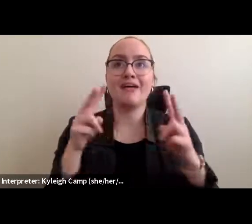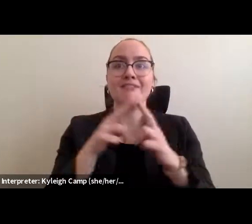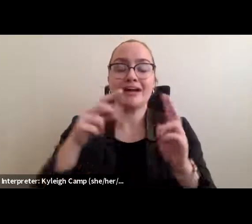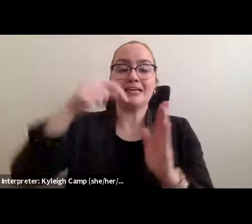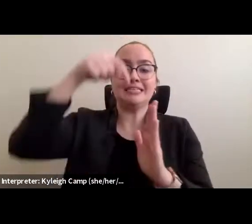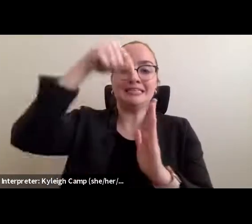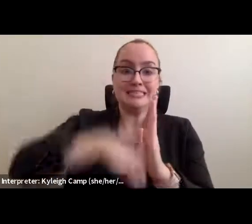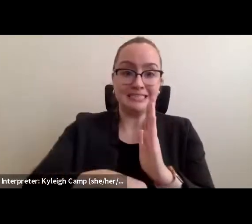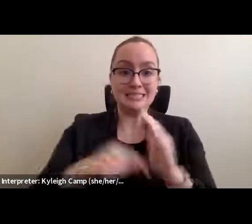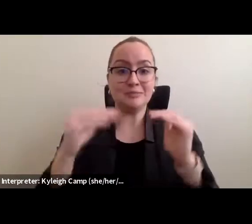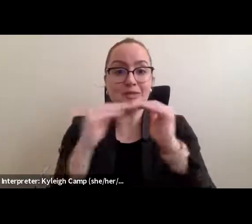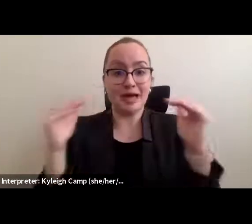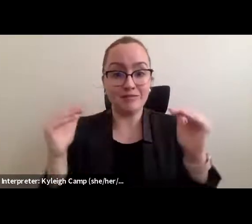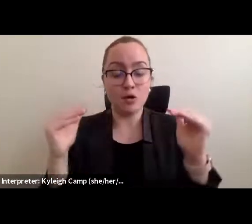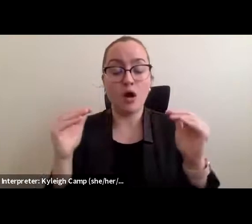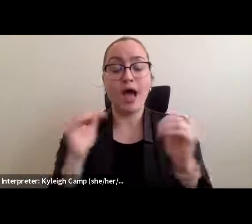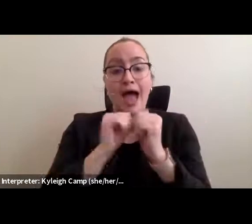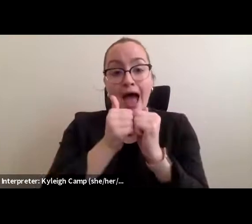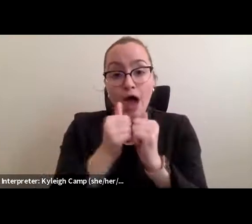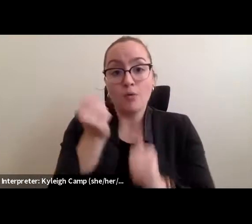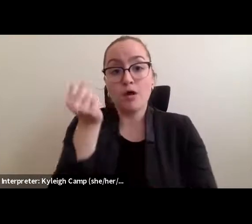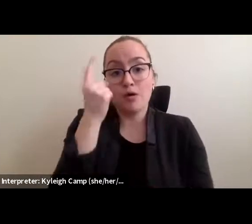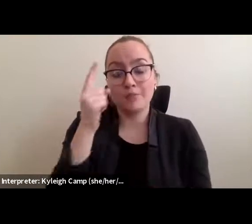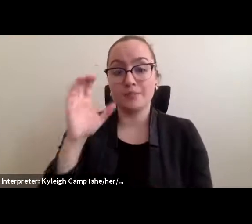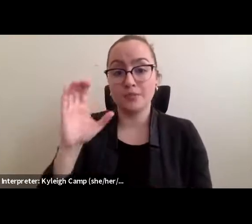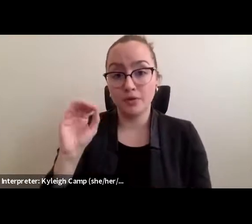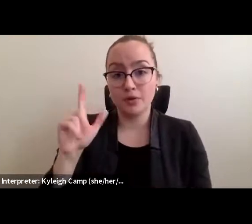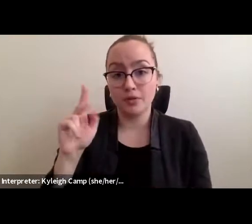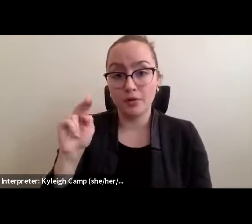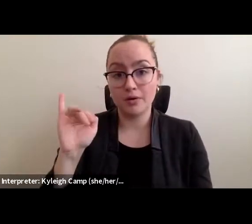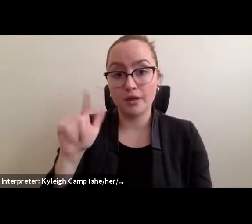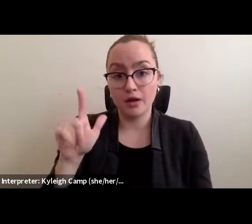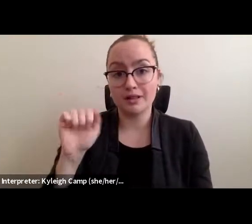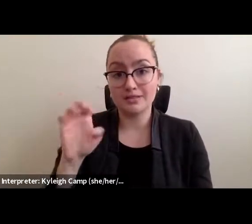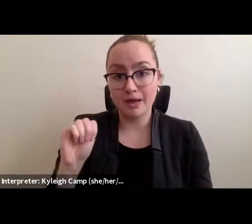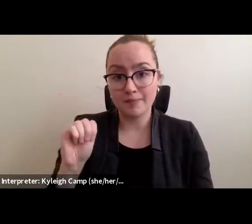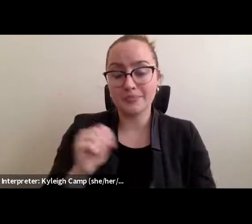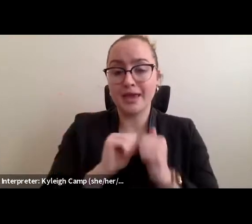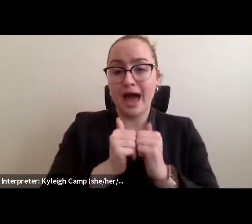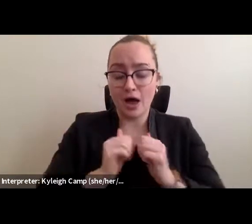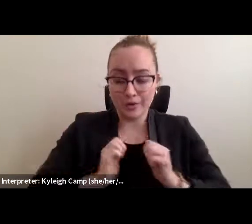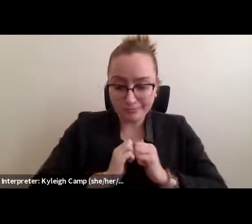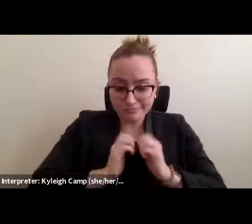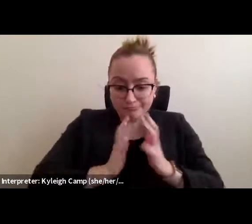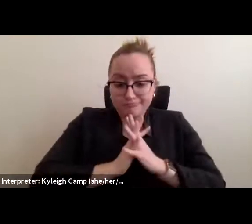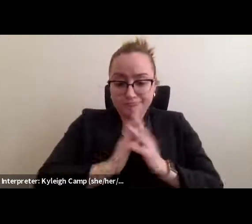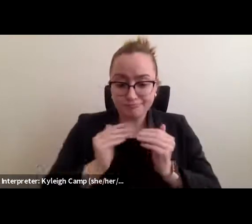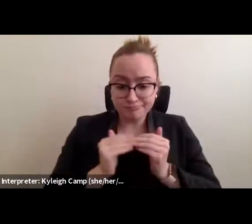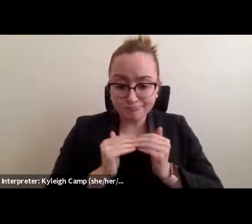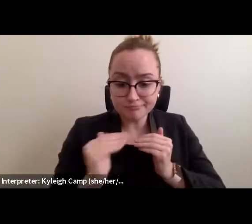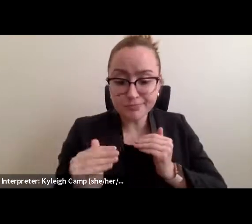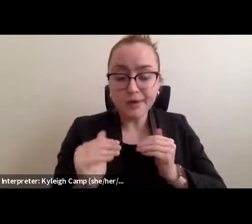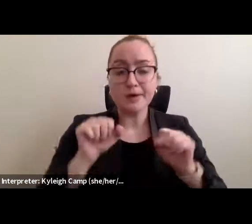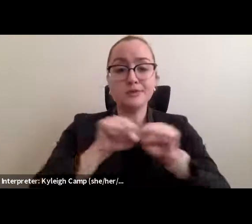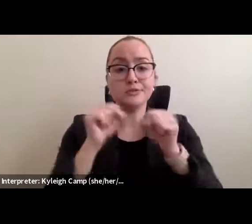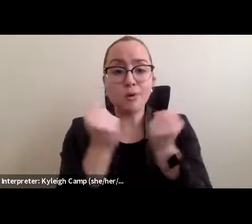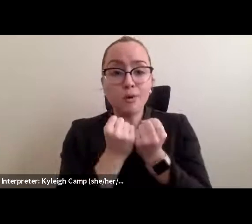understand colonialism and understand how it permeated social economics and politics, right? So essentially,